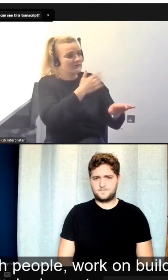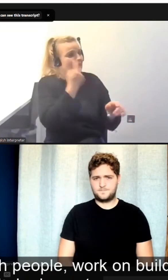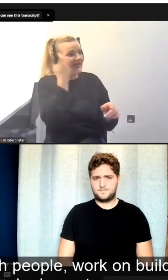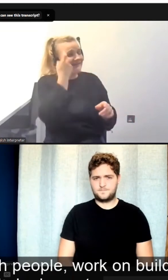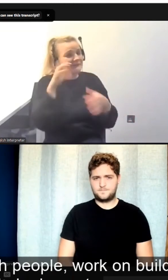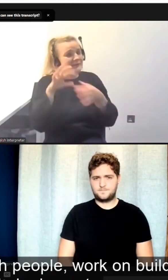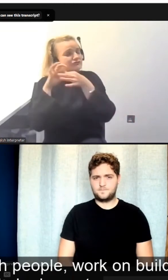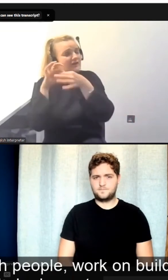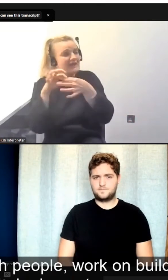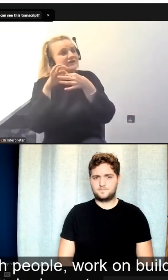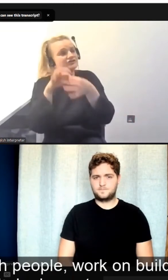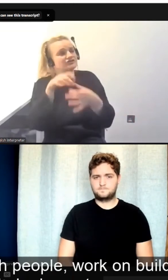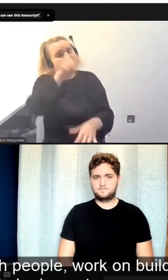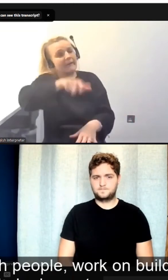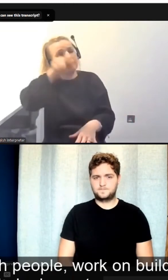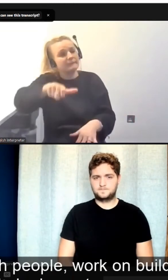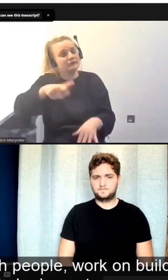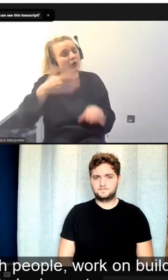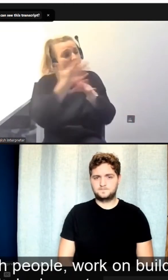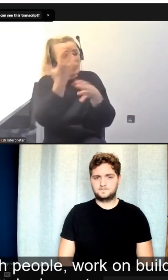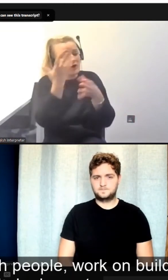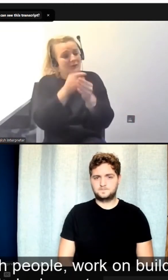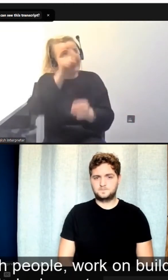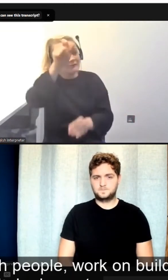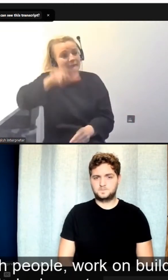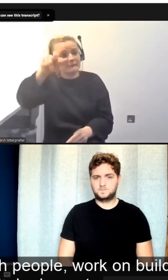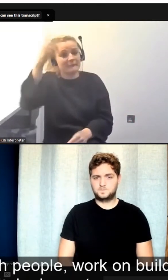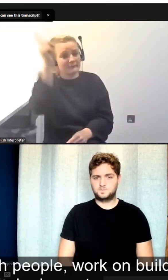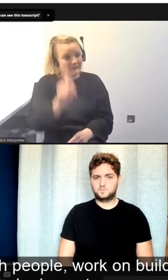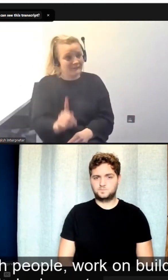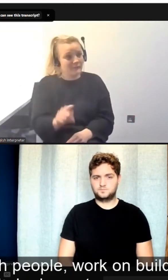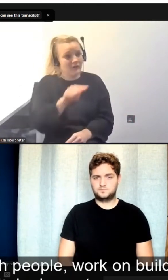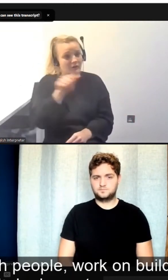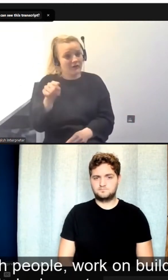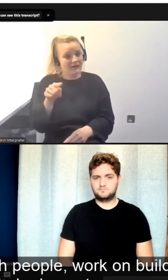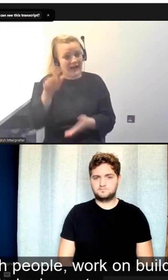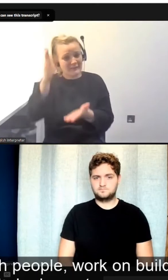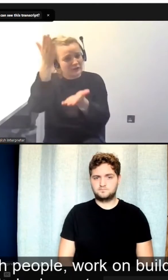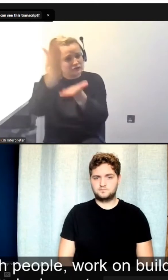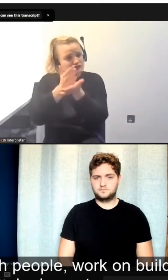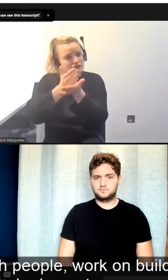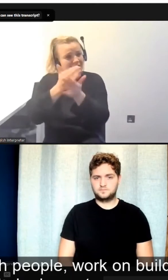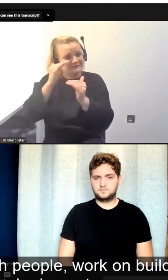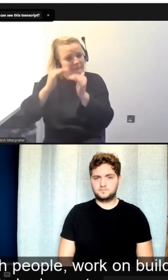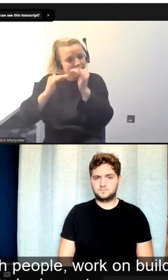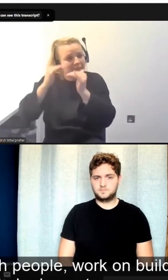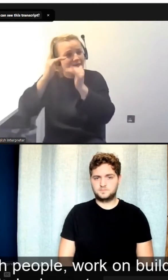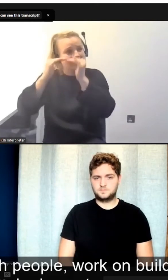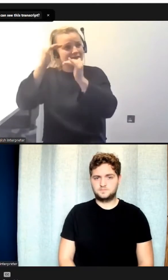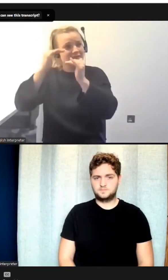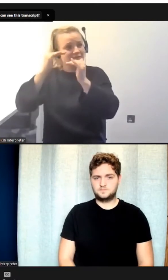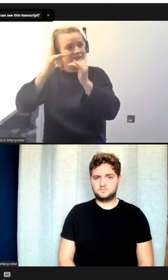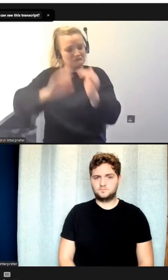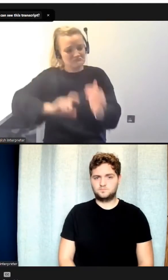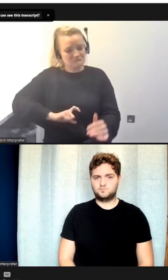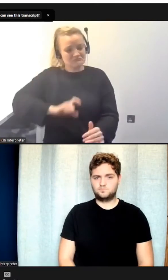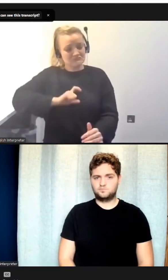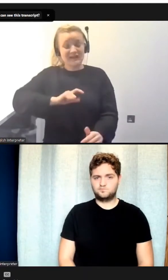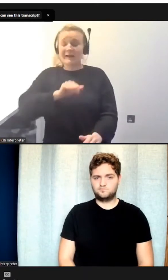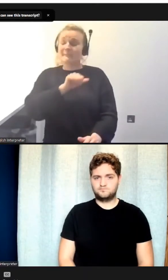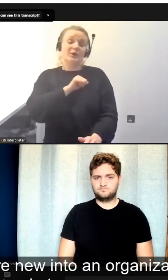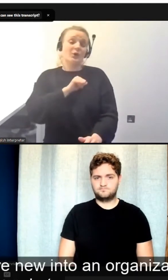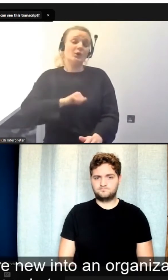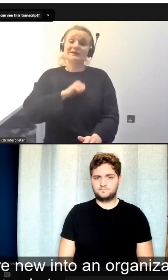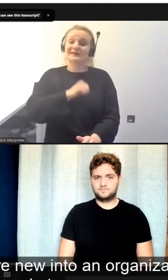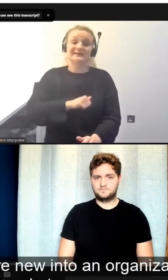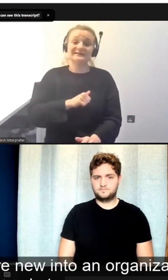the relationships, work with people, work on building that trust and being able to be honest. Because I think